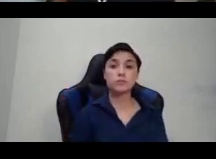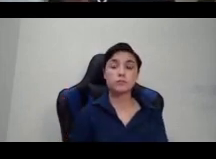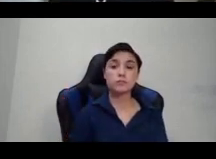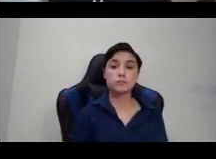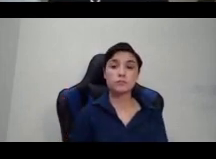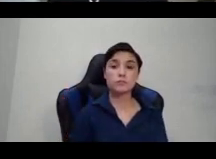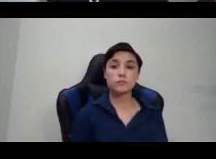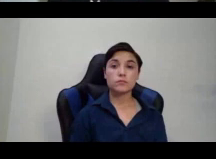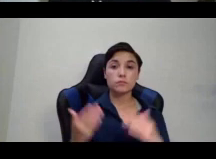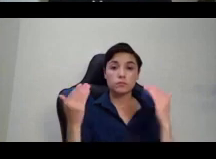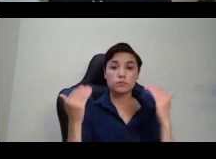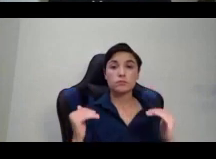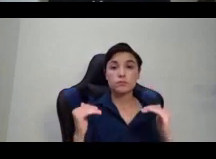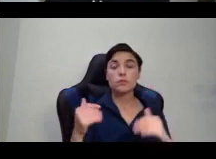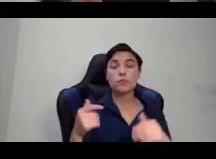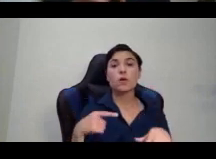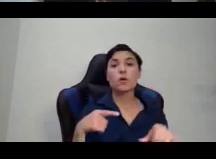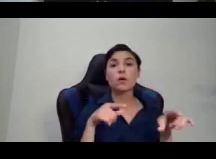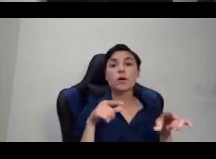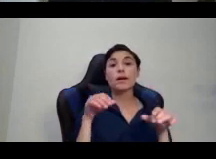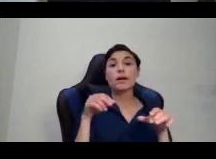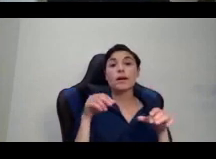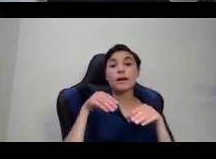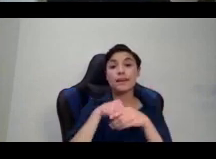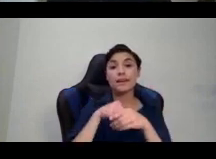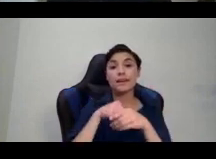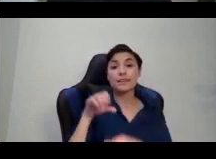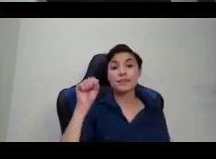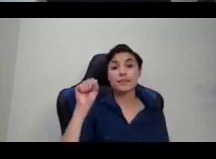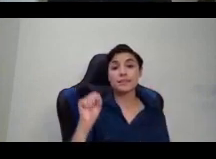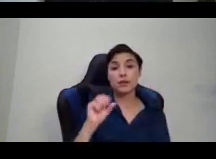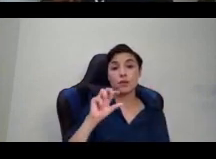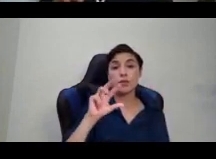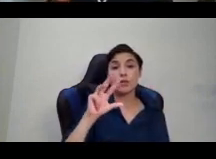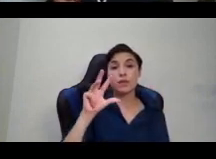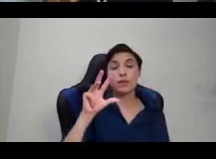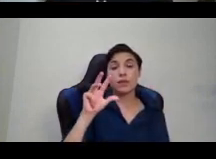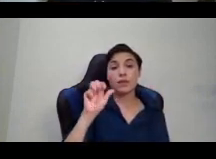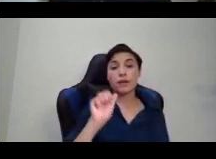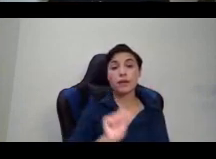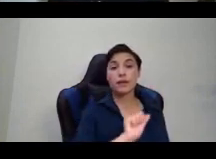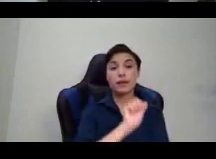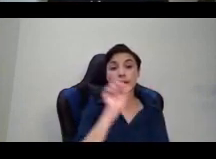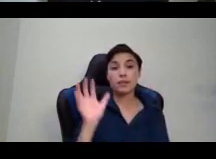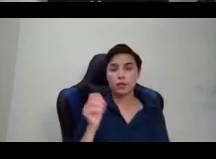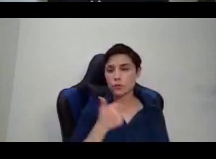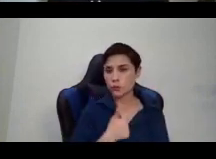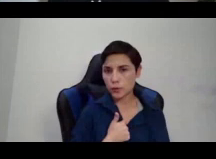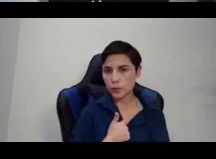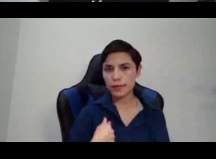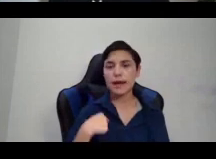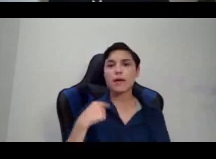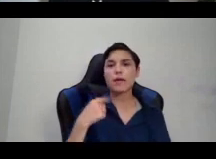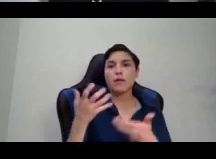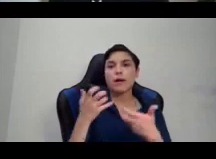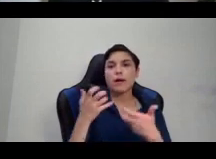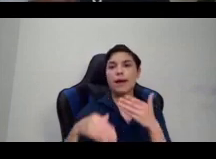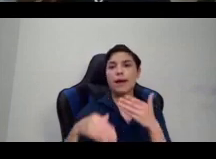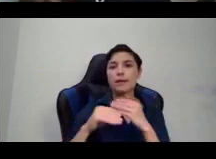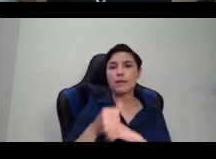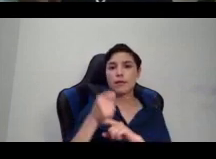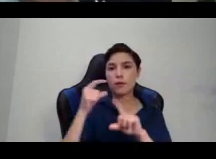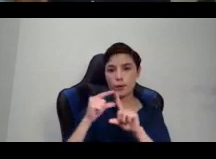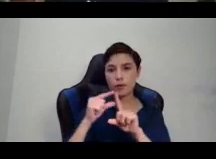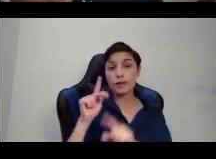And then in South Asia, I apologize, there's actually a I meant to add another word here, but kinnar, which is a